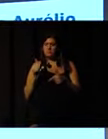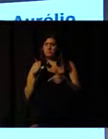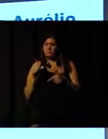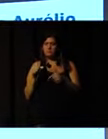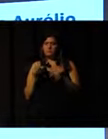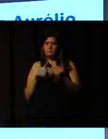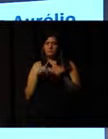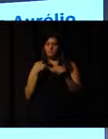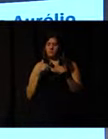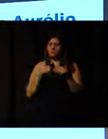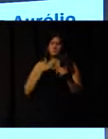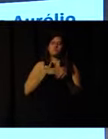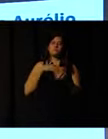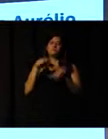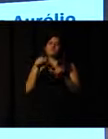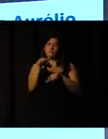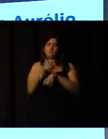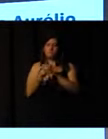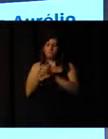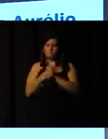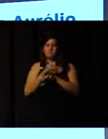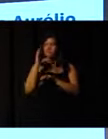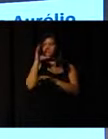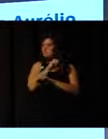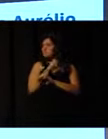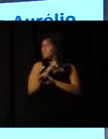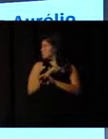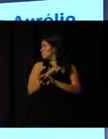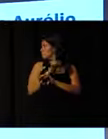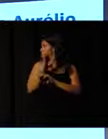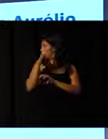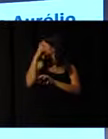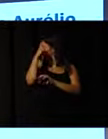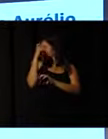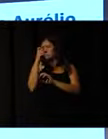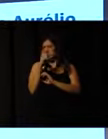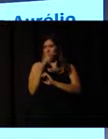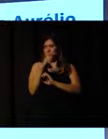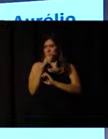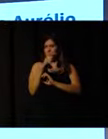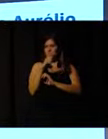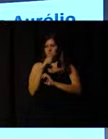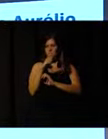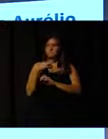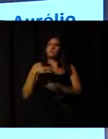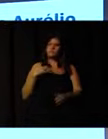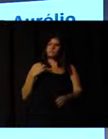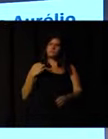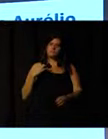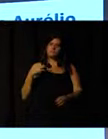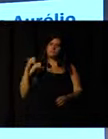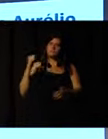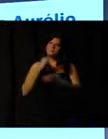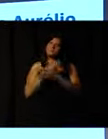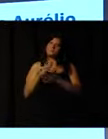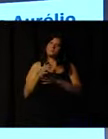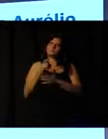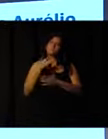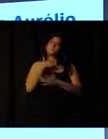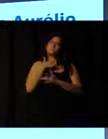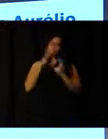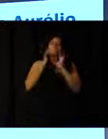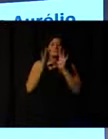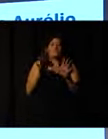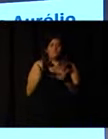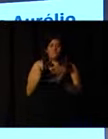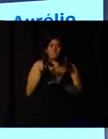we develop our professionals. Just to give you an idea of volunteer, you have to act